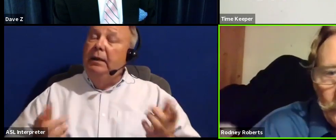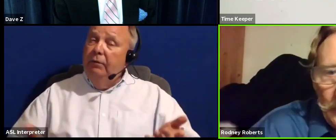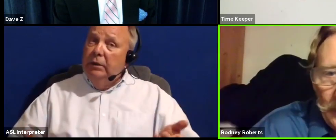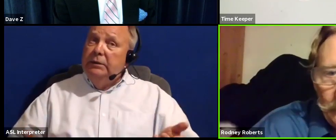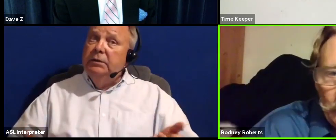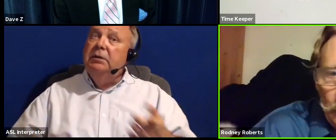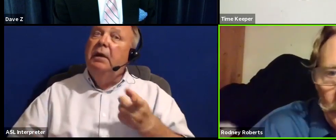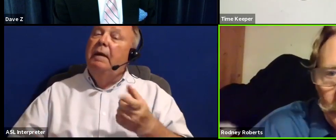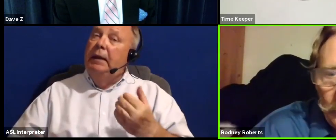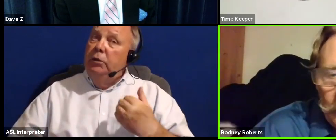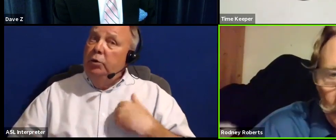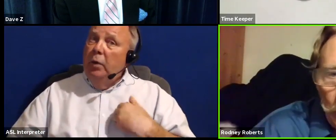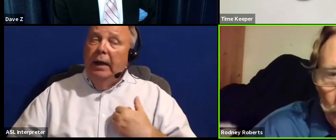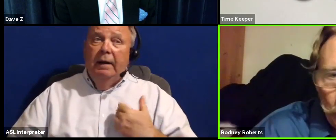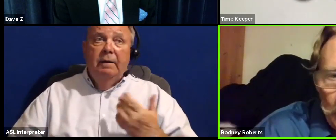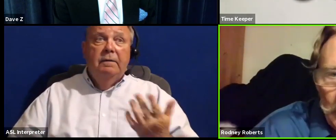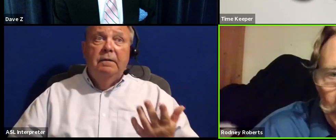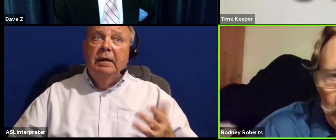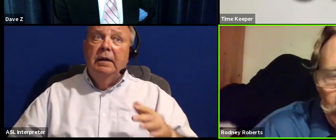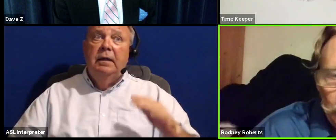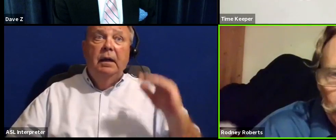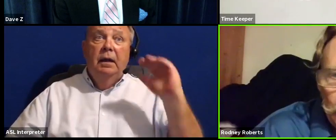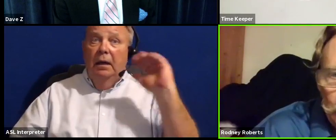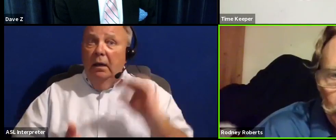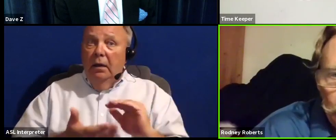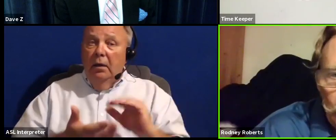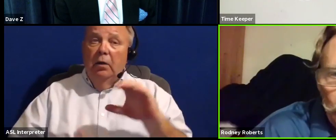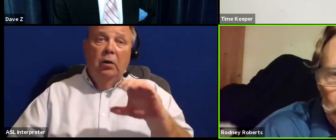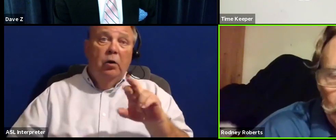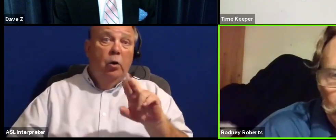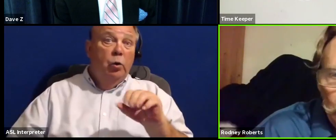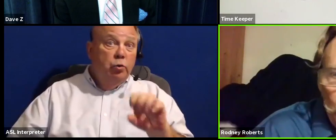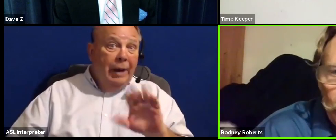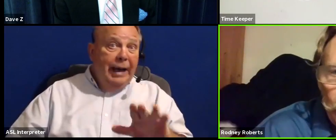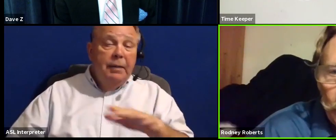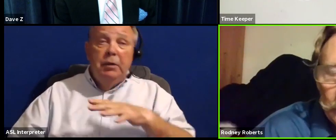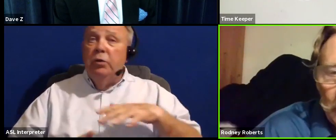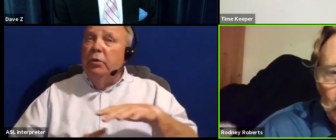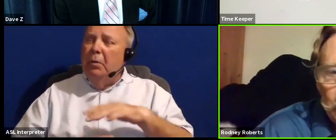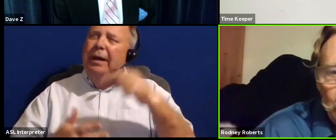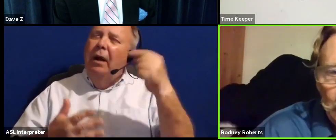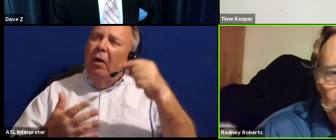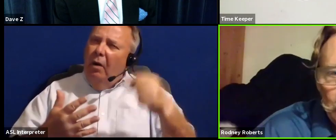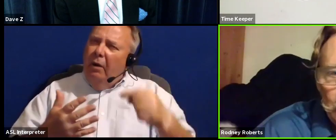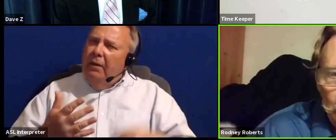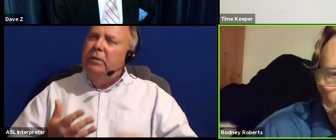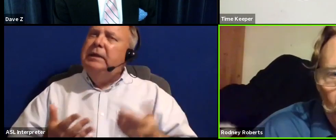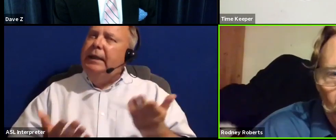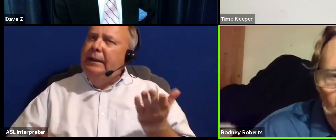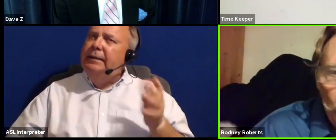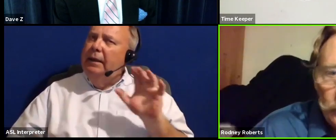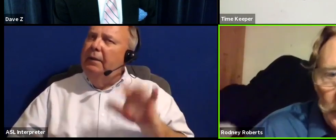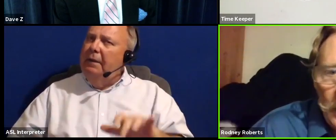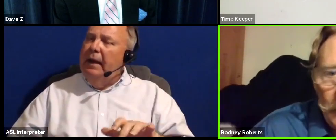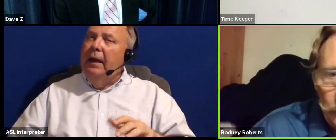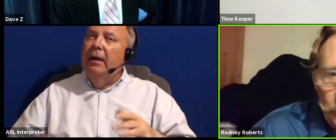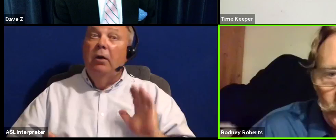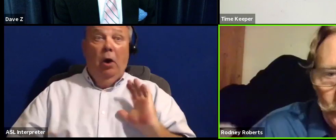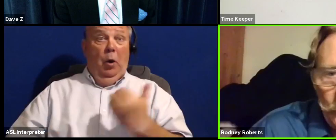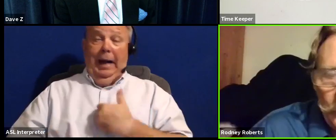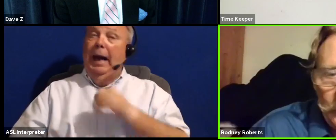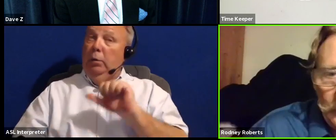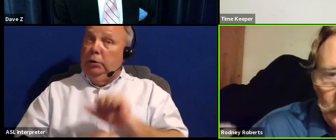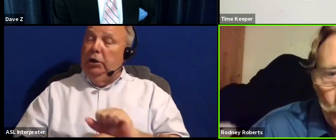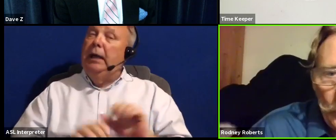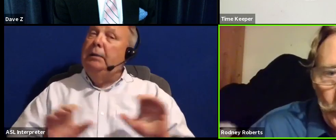that you have low crime in your community. All those kinds of things that are our job to